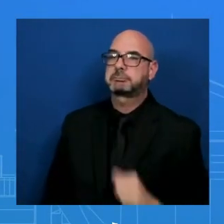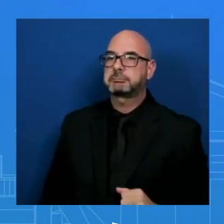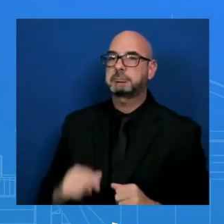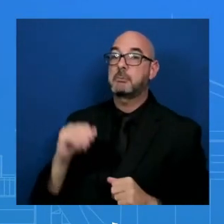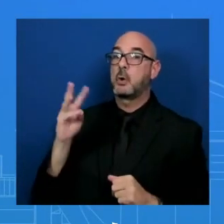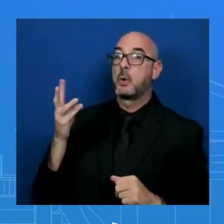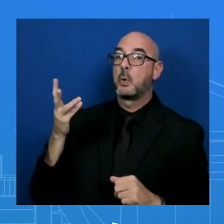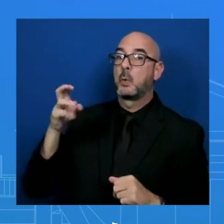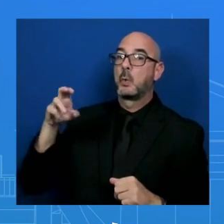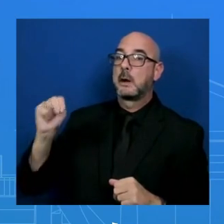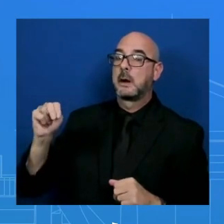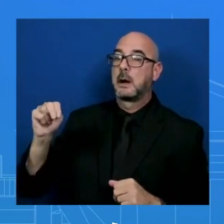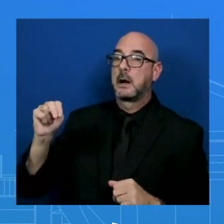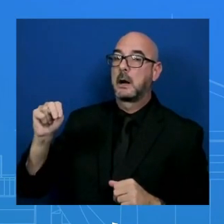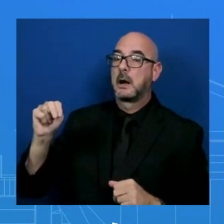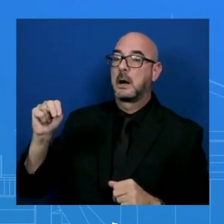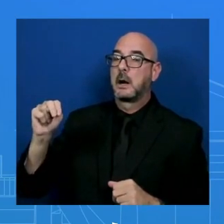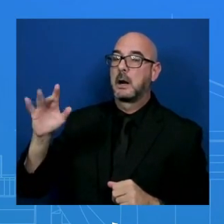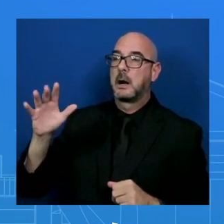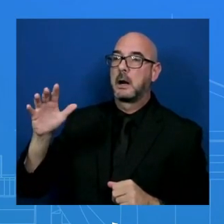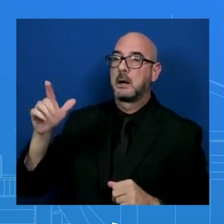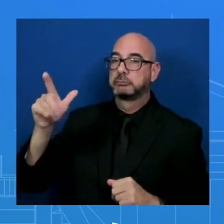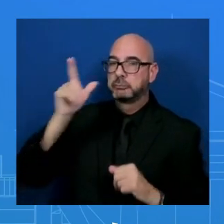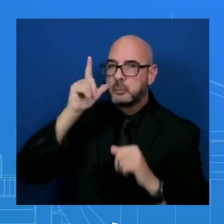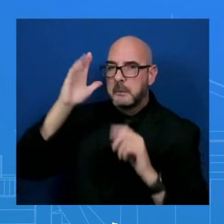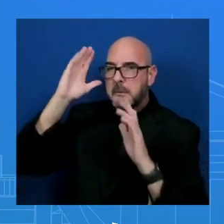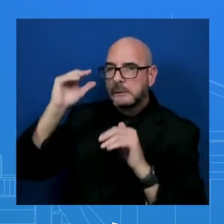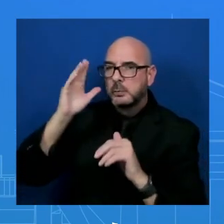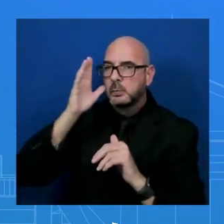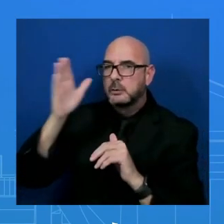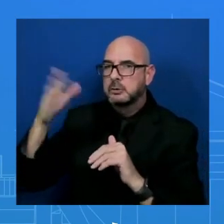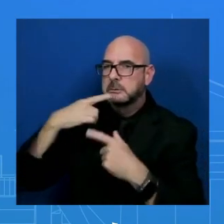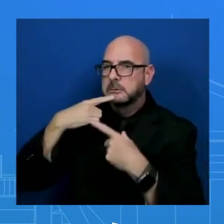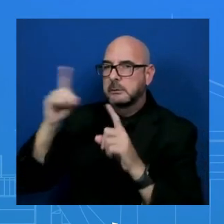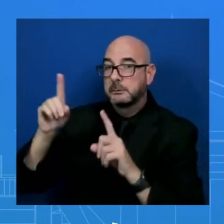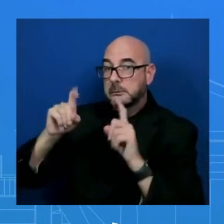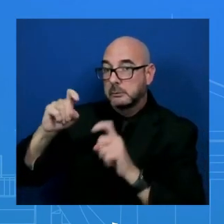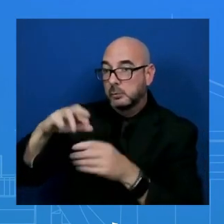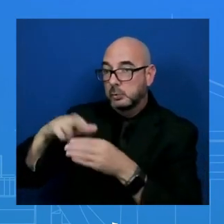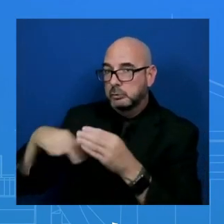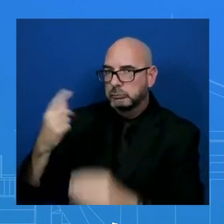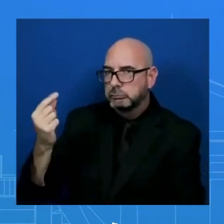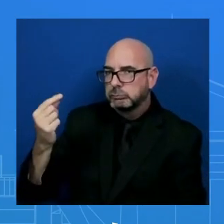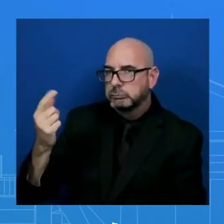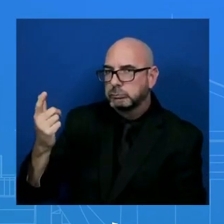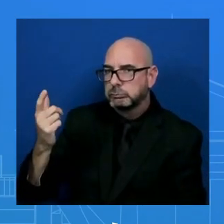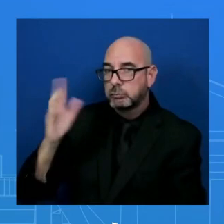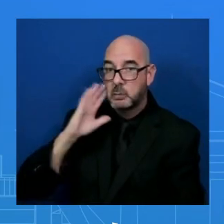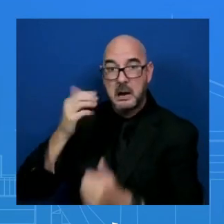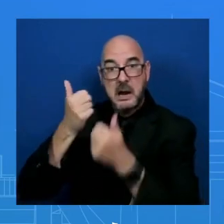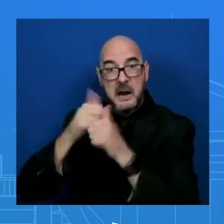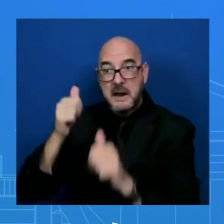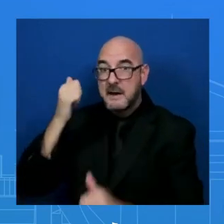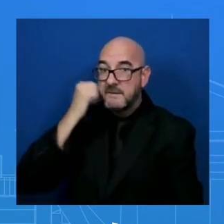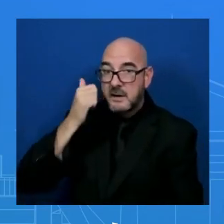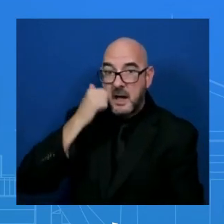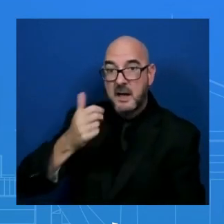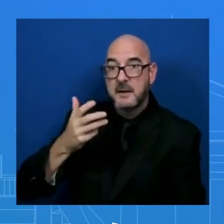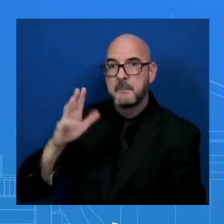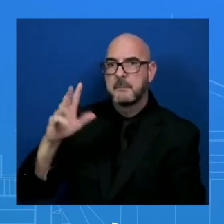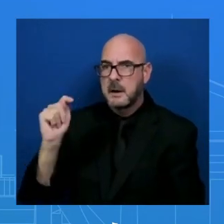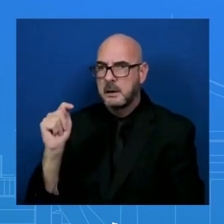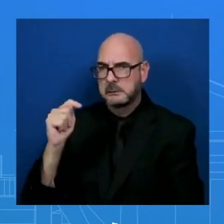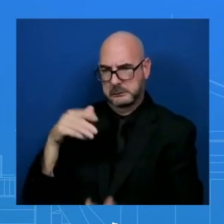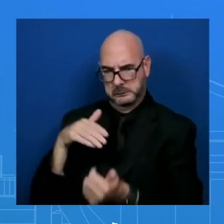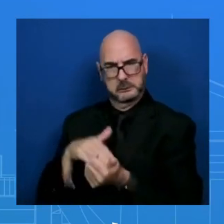the next test update from you? You said the CDC is saying not every day, but he's doing it based on doctor's recommendations. Would he get tested tomorrow and